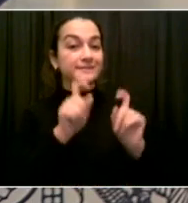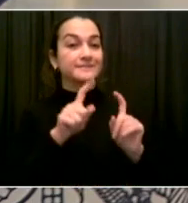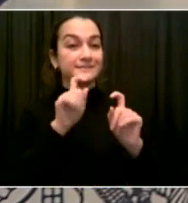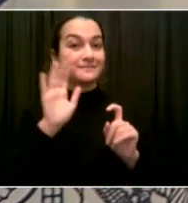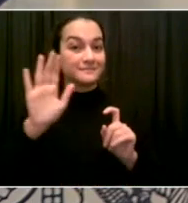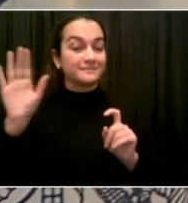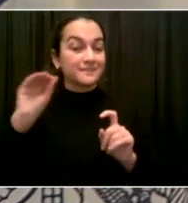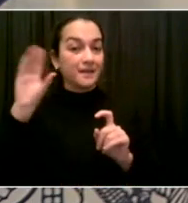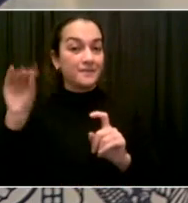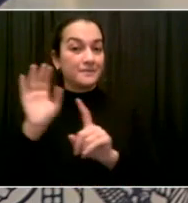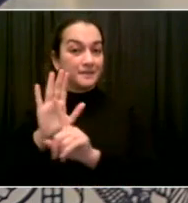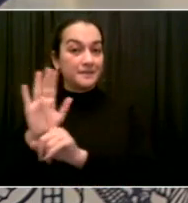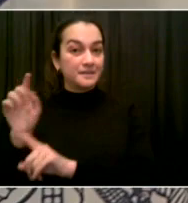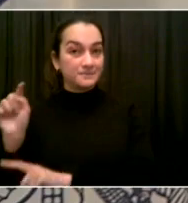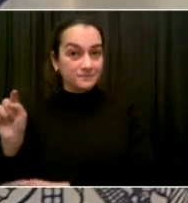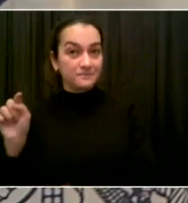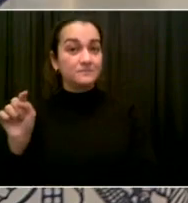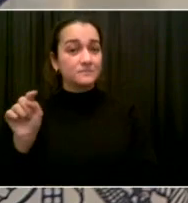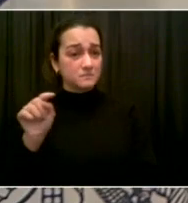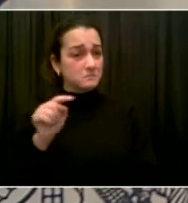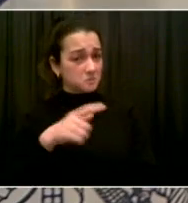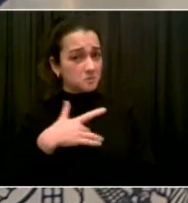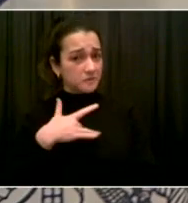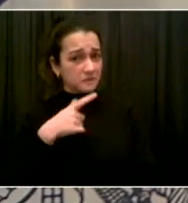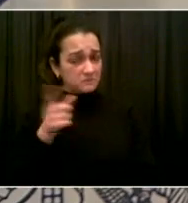And what's the criteria for that?